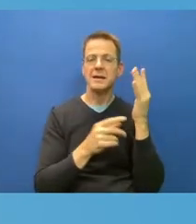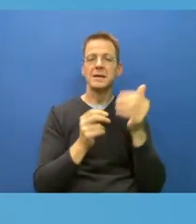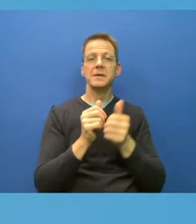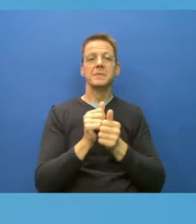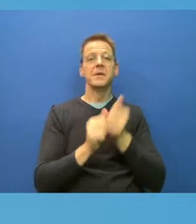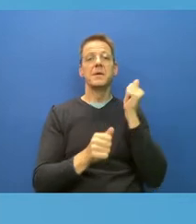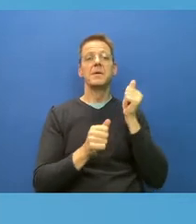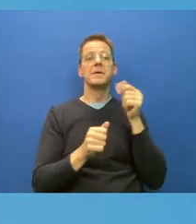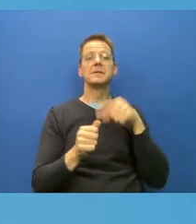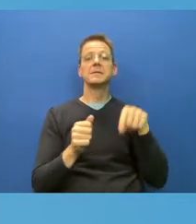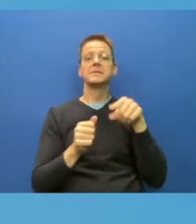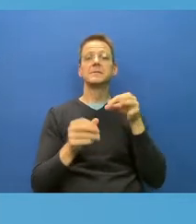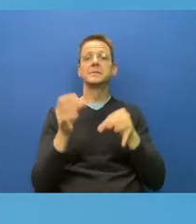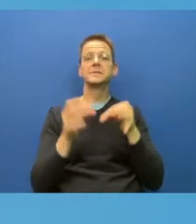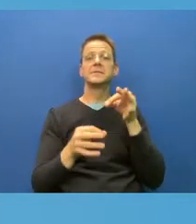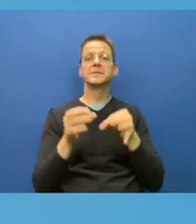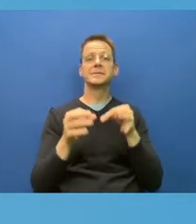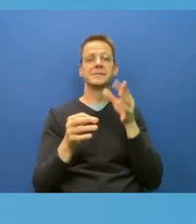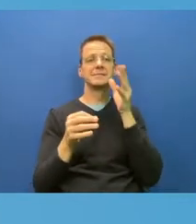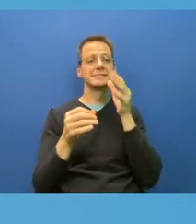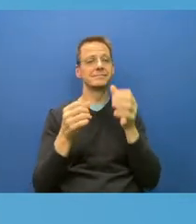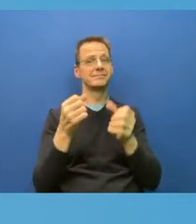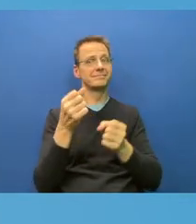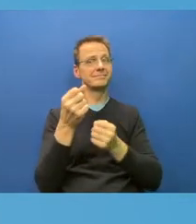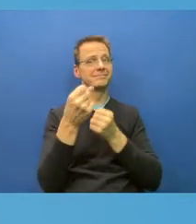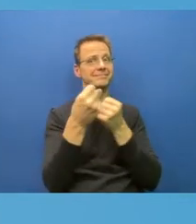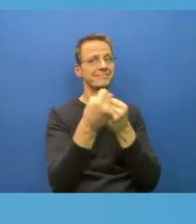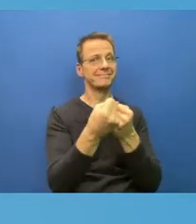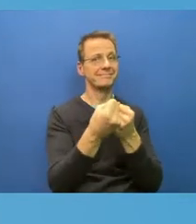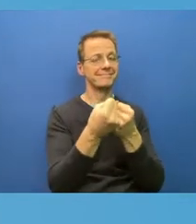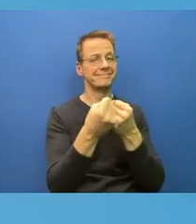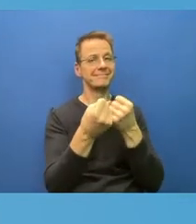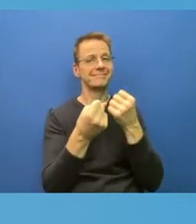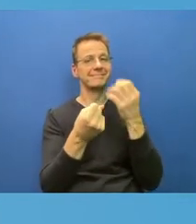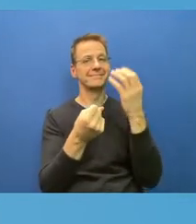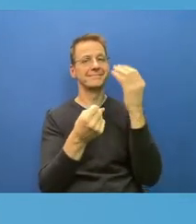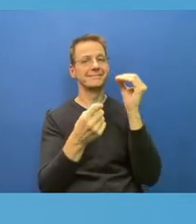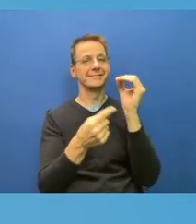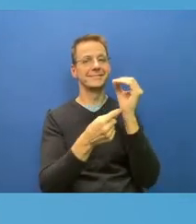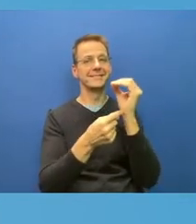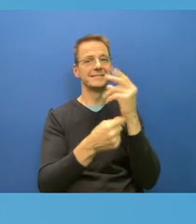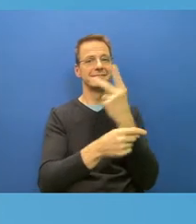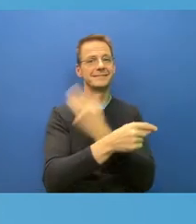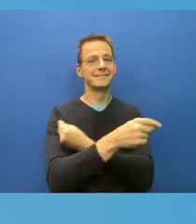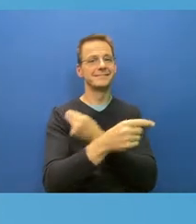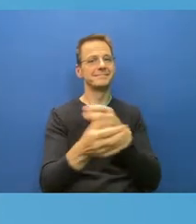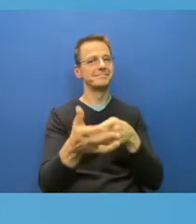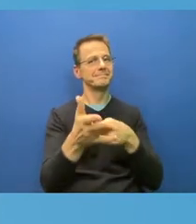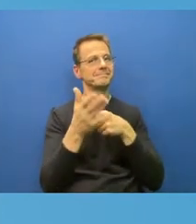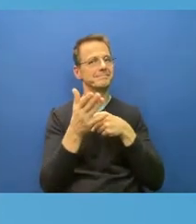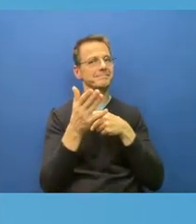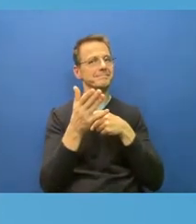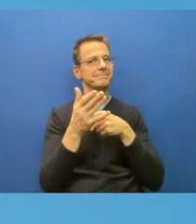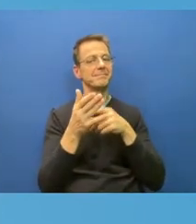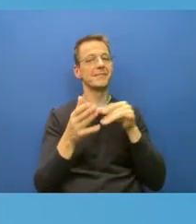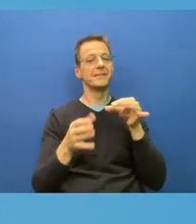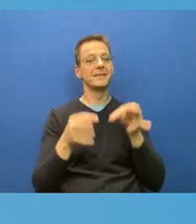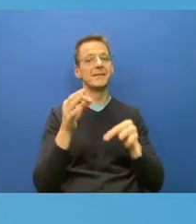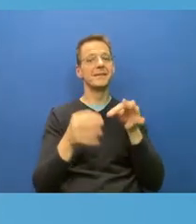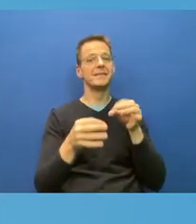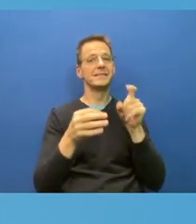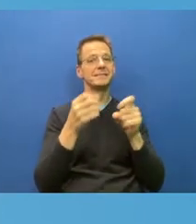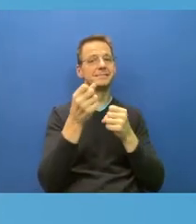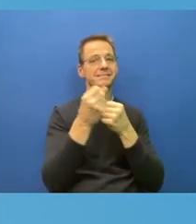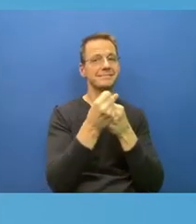And once they do, I think that will give some of the smaller businesses the confidence that they need the smaller businesses who don't have in house